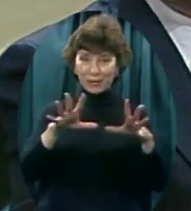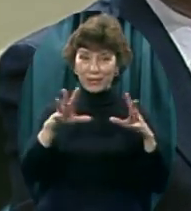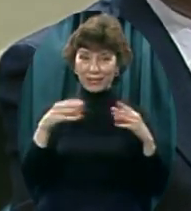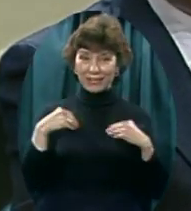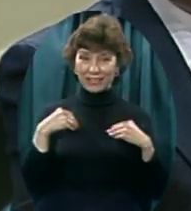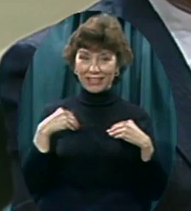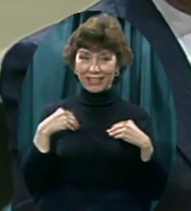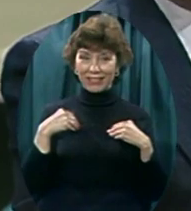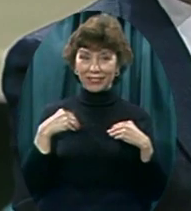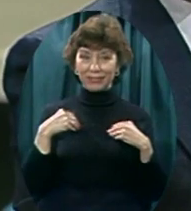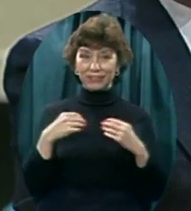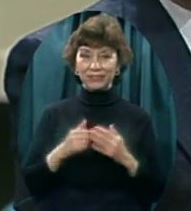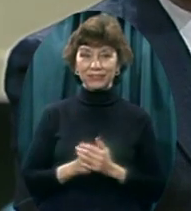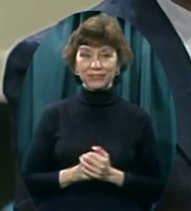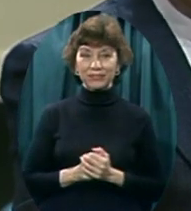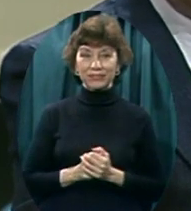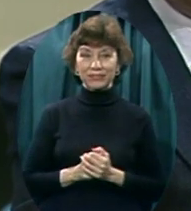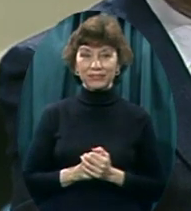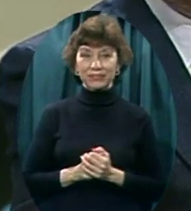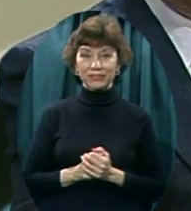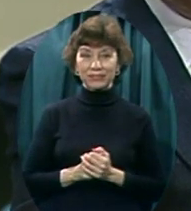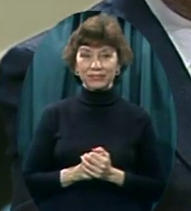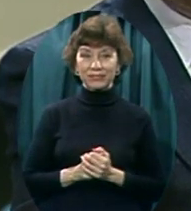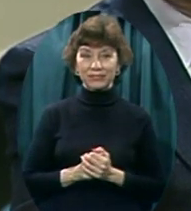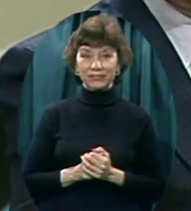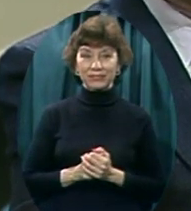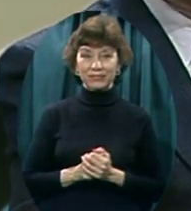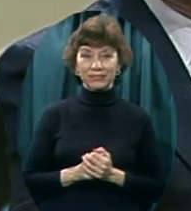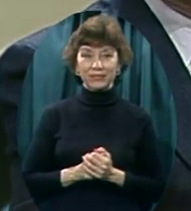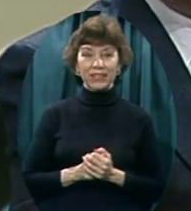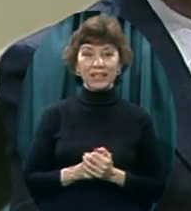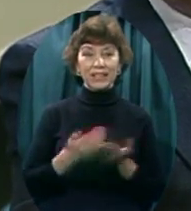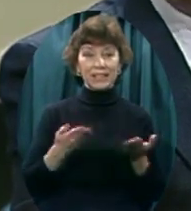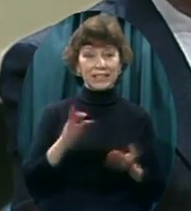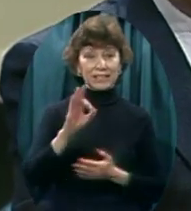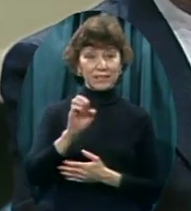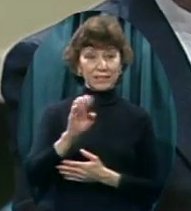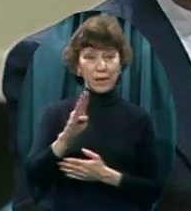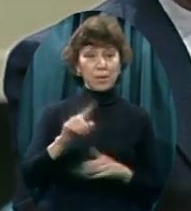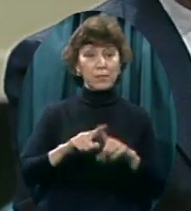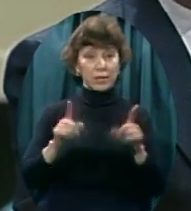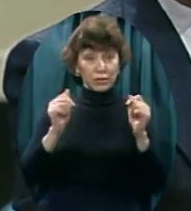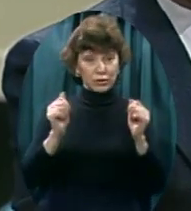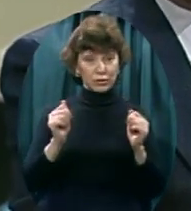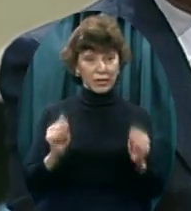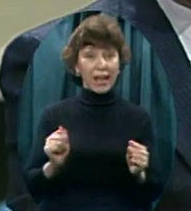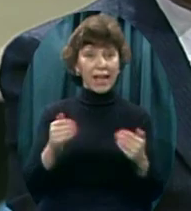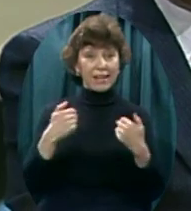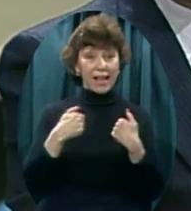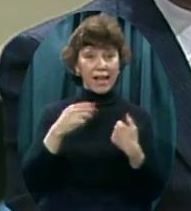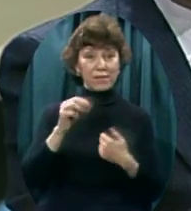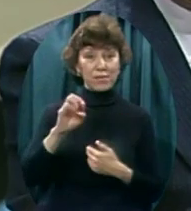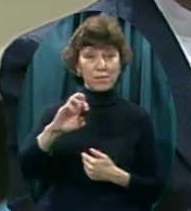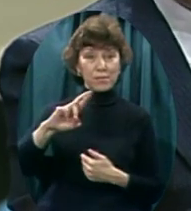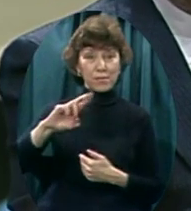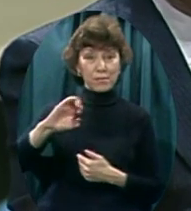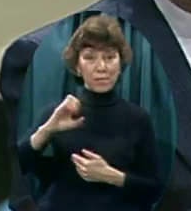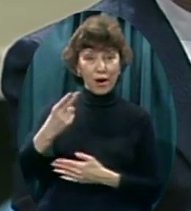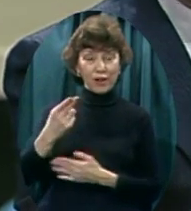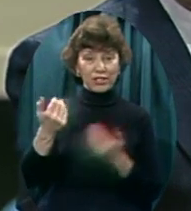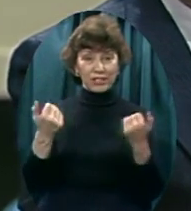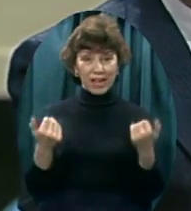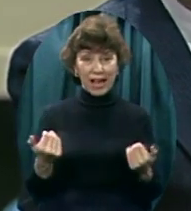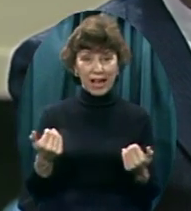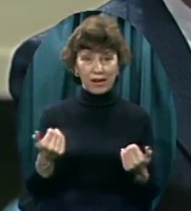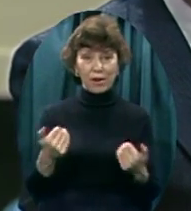But this is the February issue. The March issue is now available. But we have in the Fundamentalist Journal magazine information for